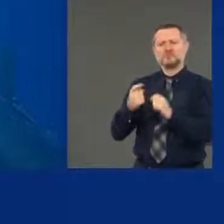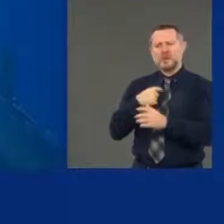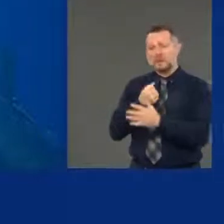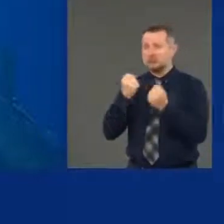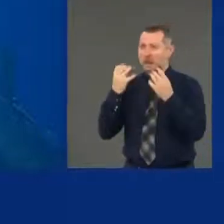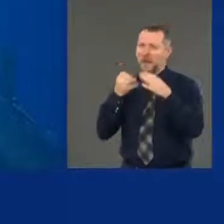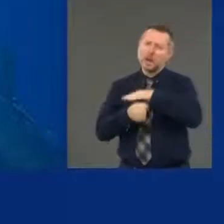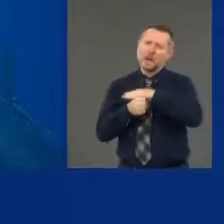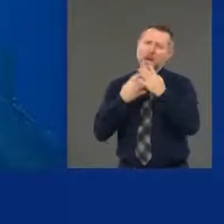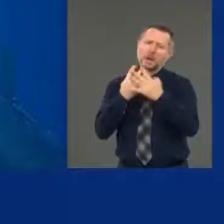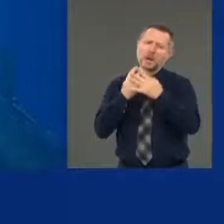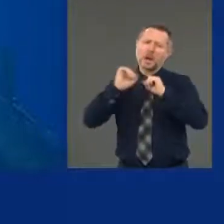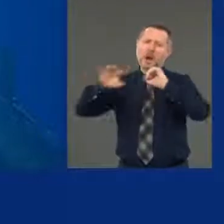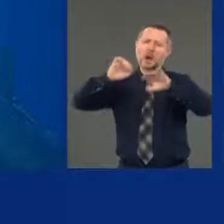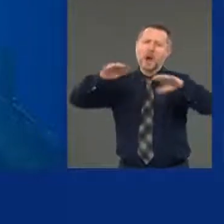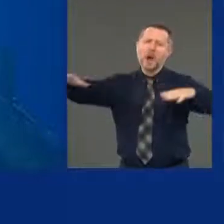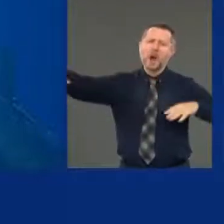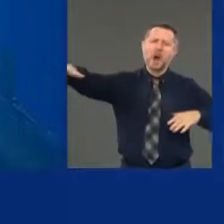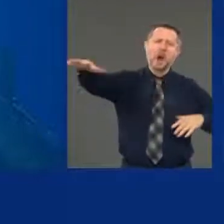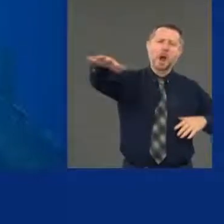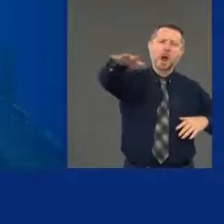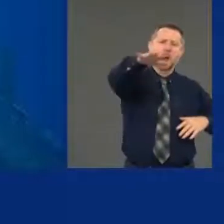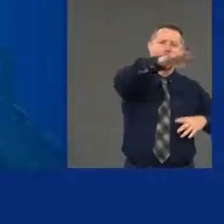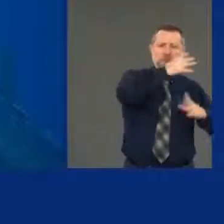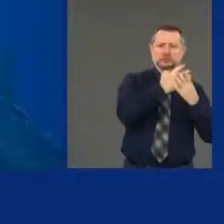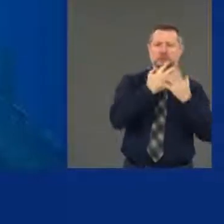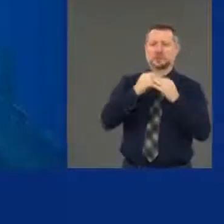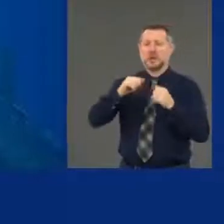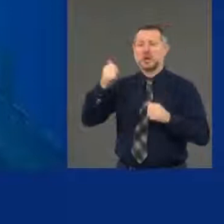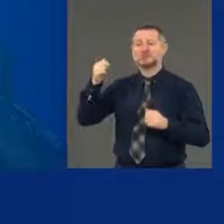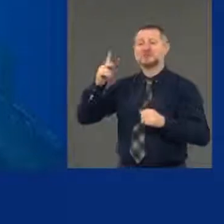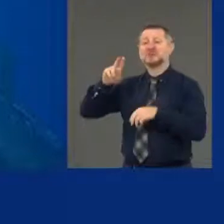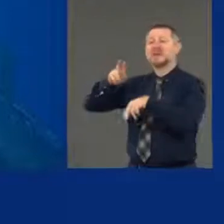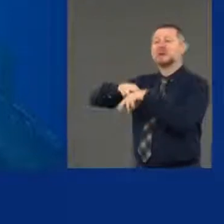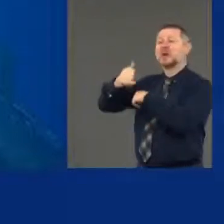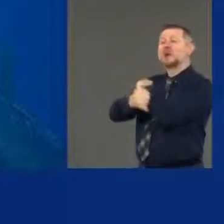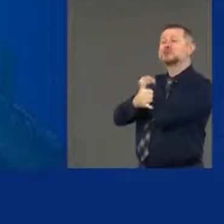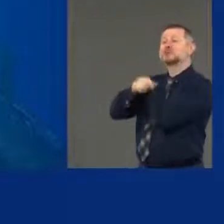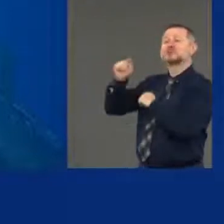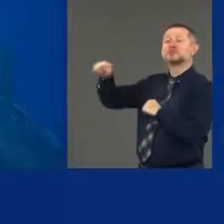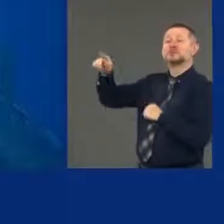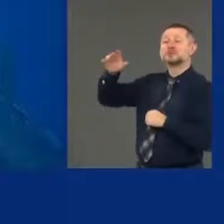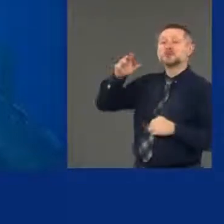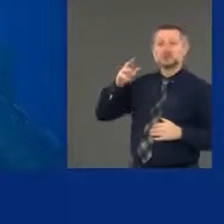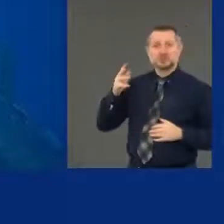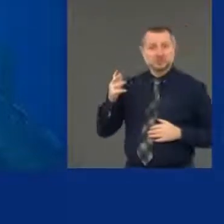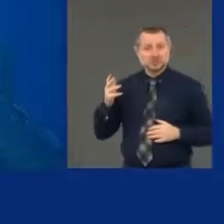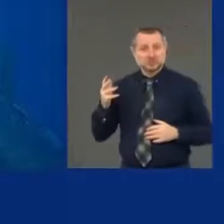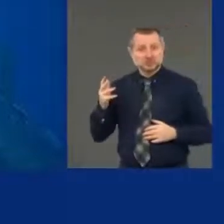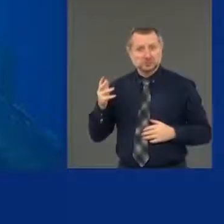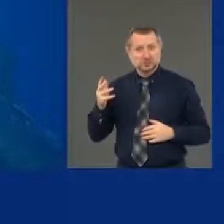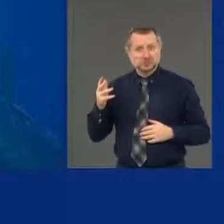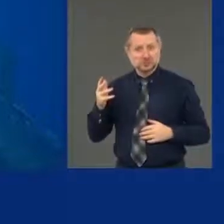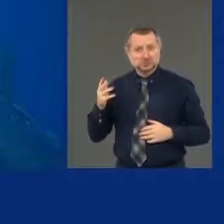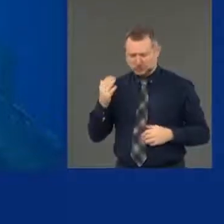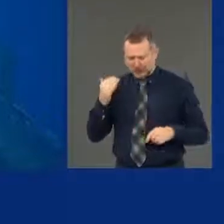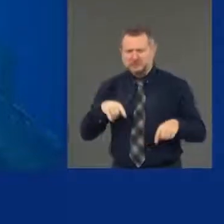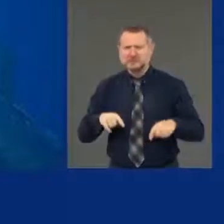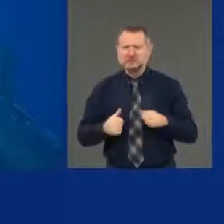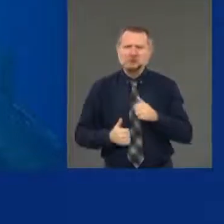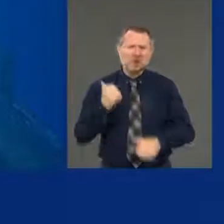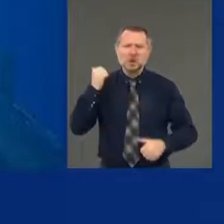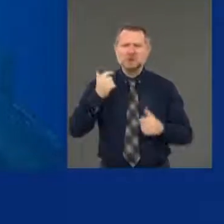of success. Great America. They lock up more people than anyone else. Why do we have the racial